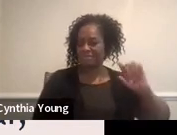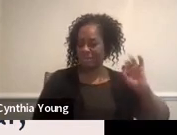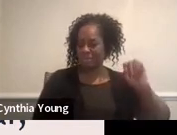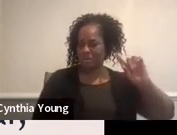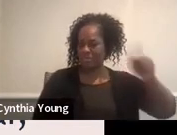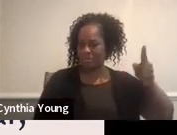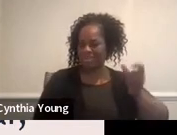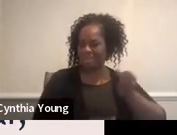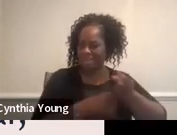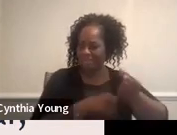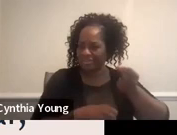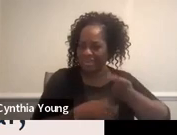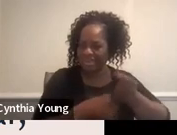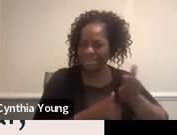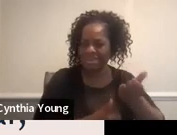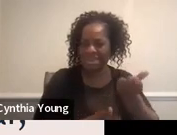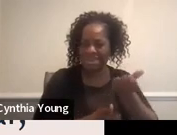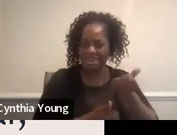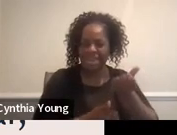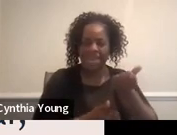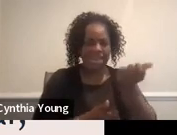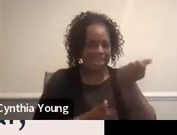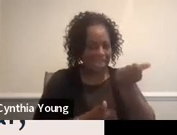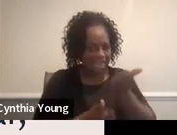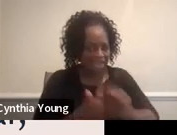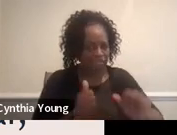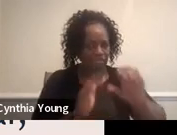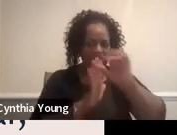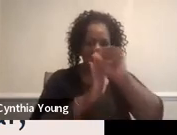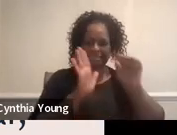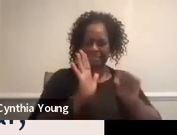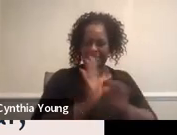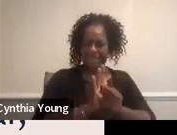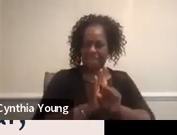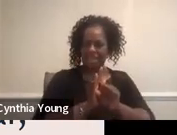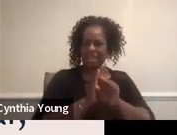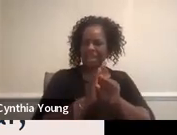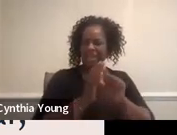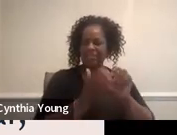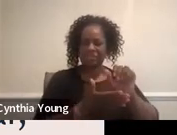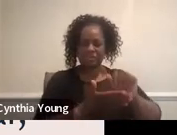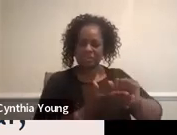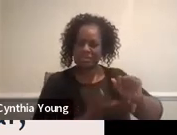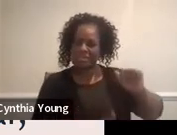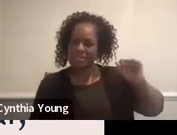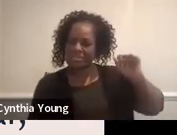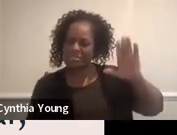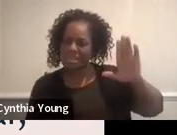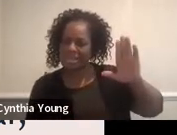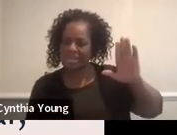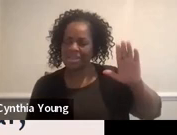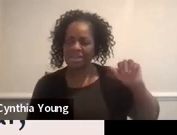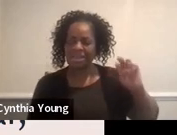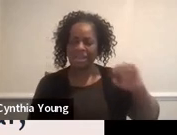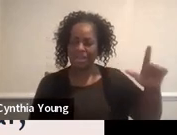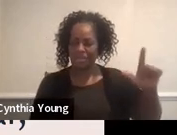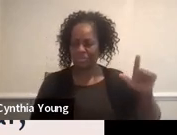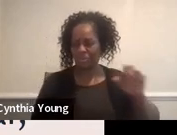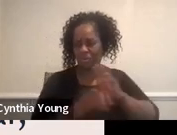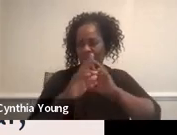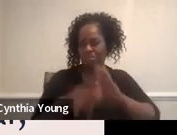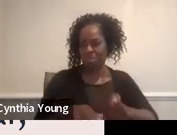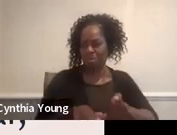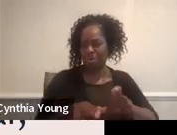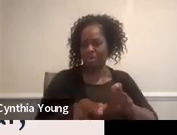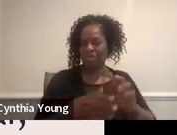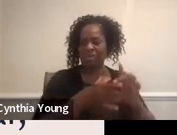every state needs to submit an annual performance report to the Office of Special Education Programs.